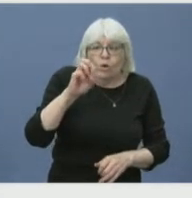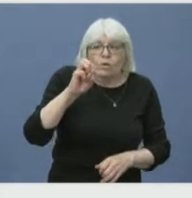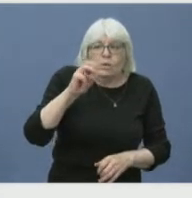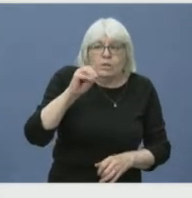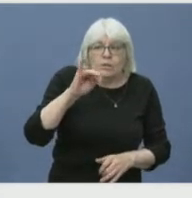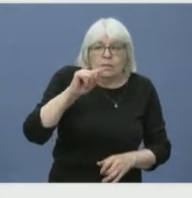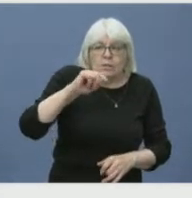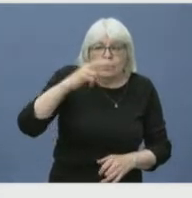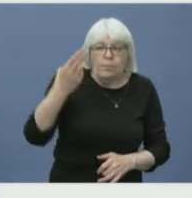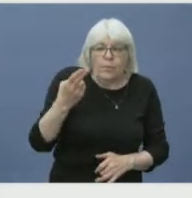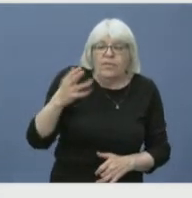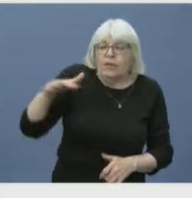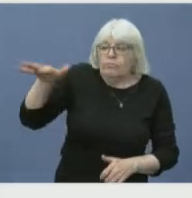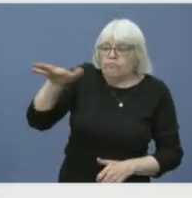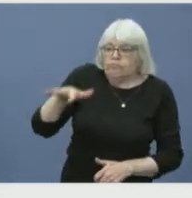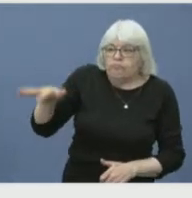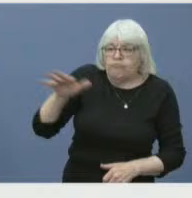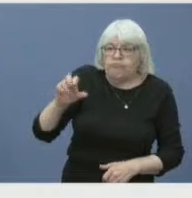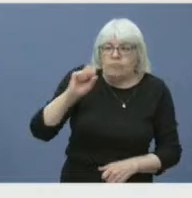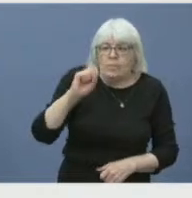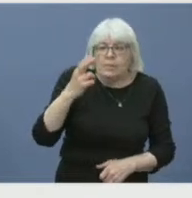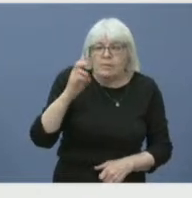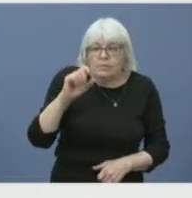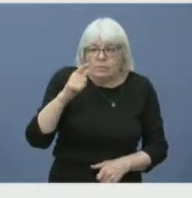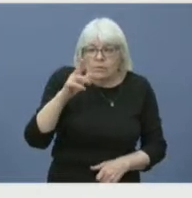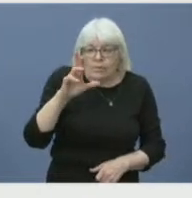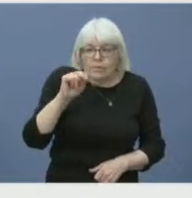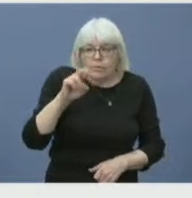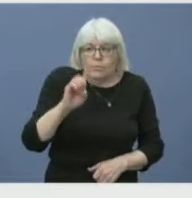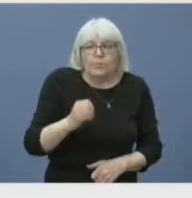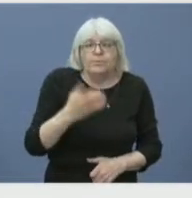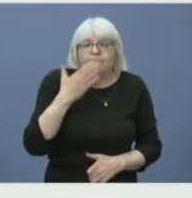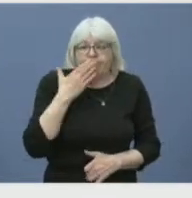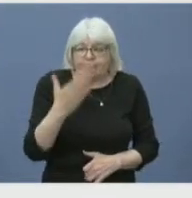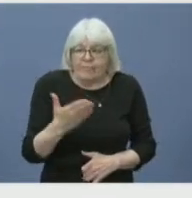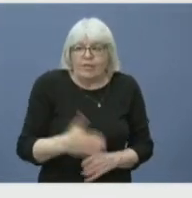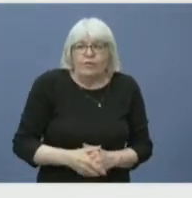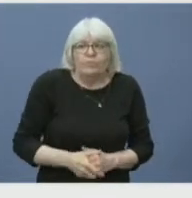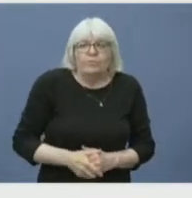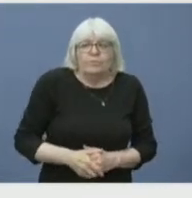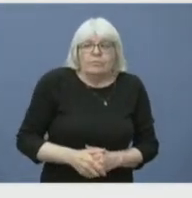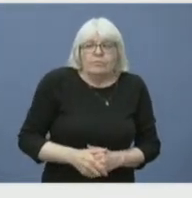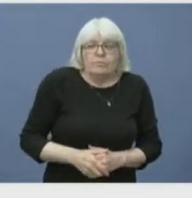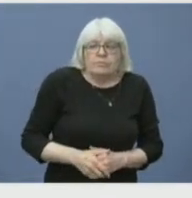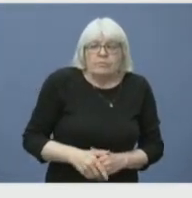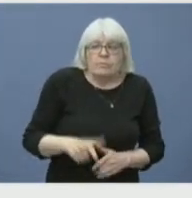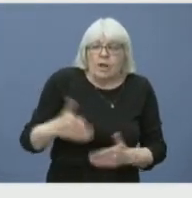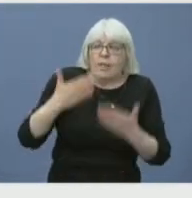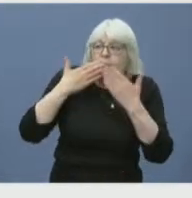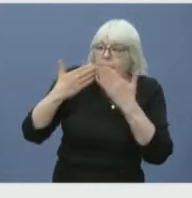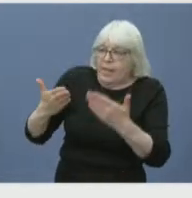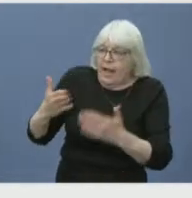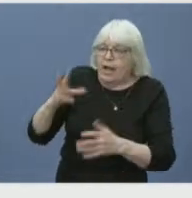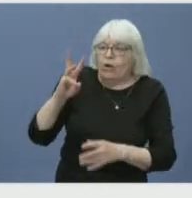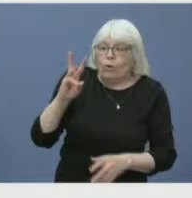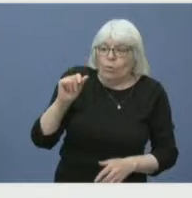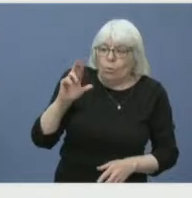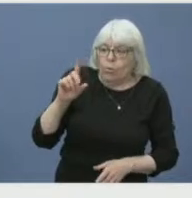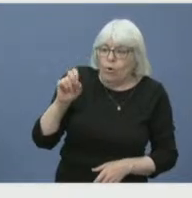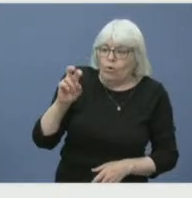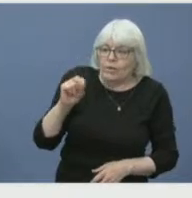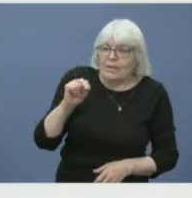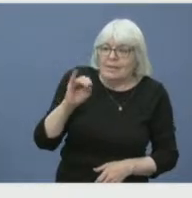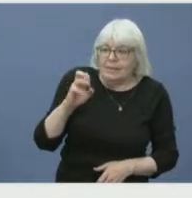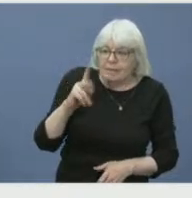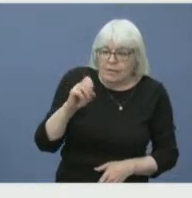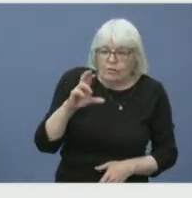Warden. Thank you, Minister Rushton and Warden Nickerson. We again must thank our communities for their